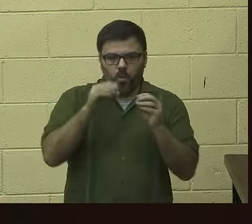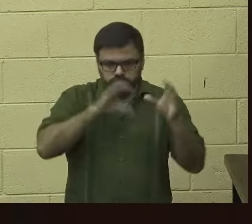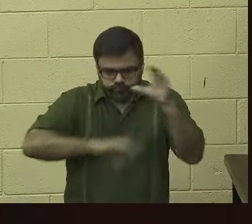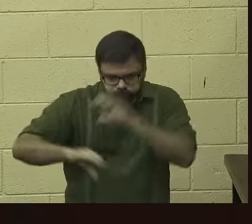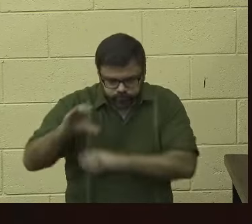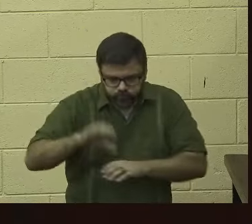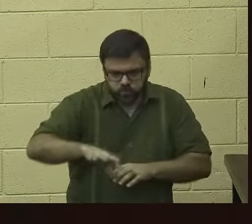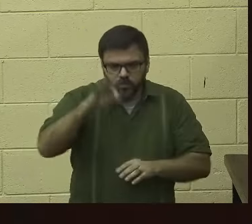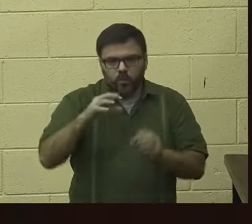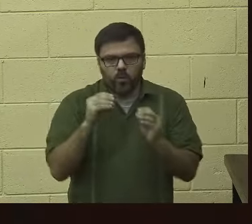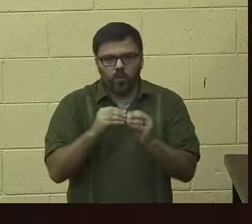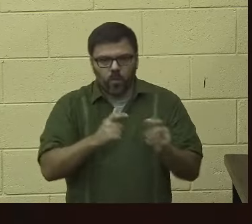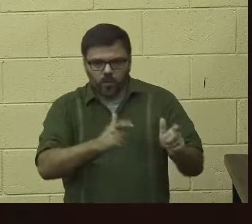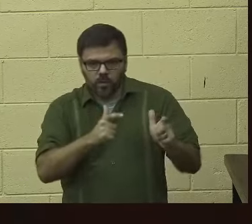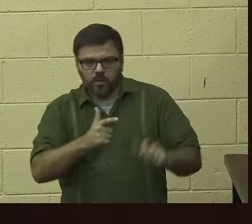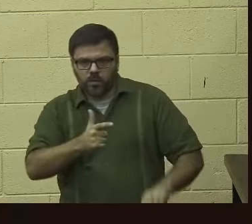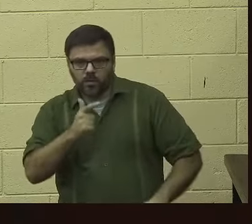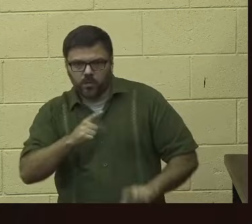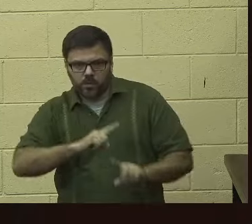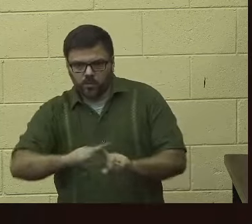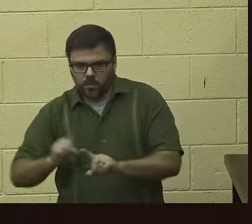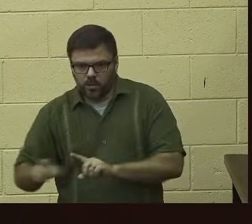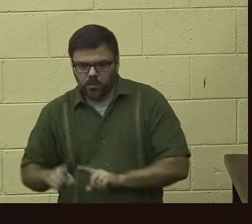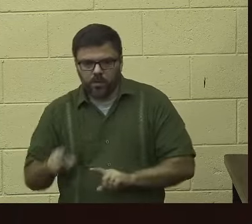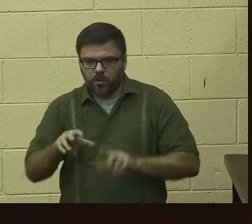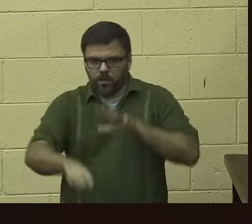deadly arms from our communities.